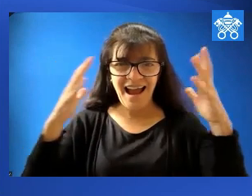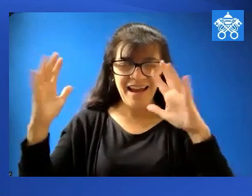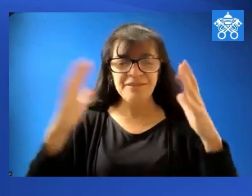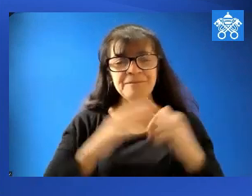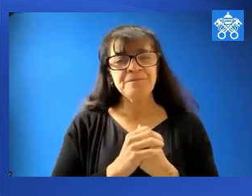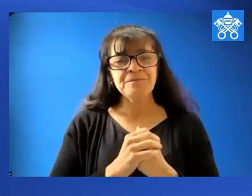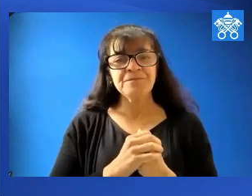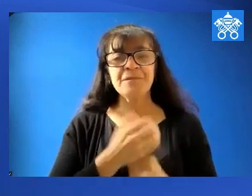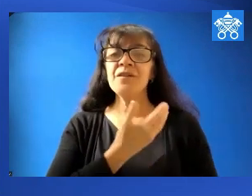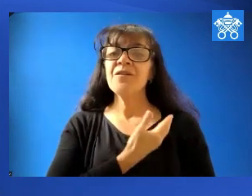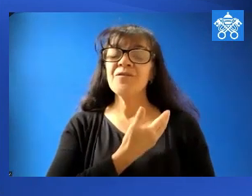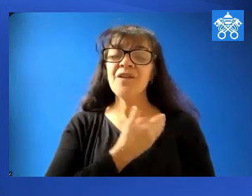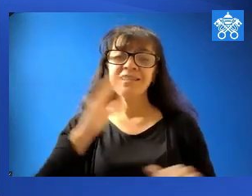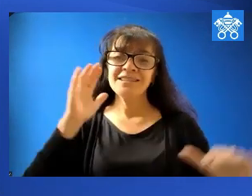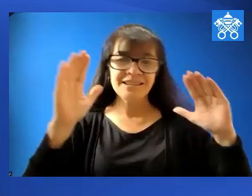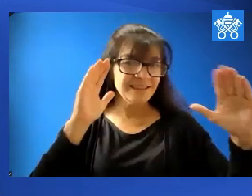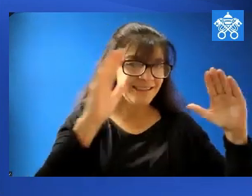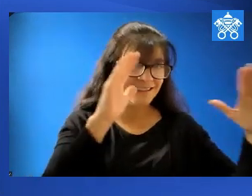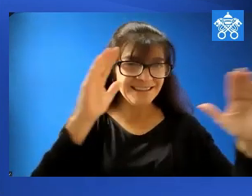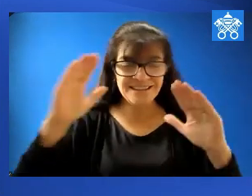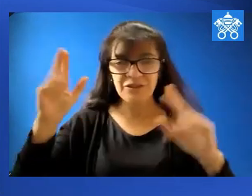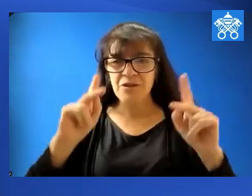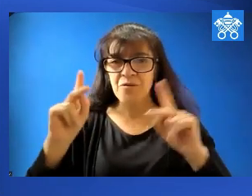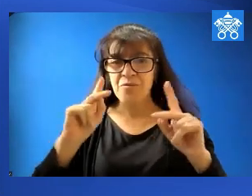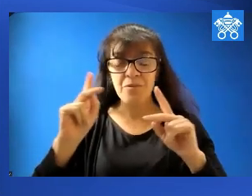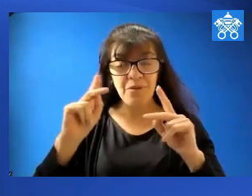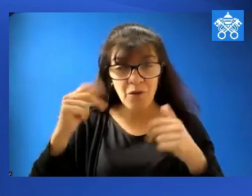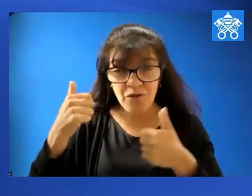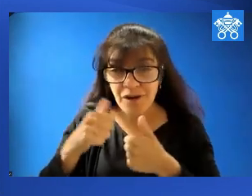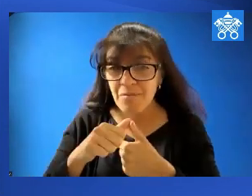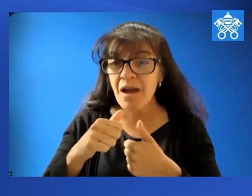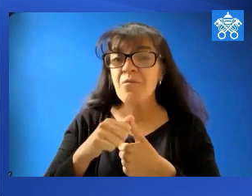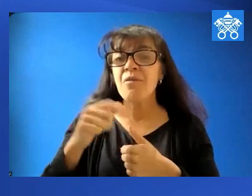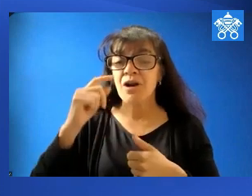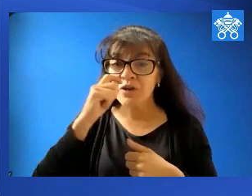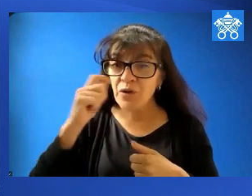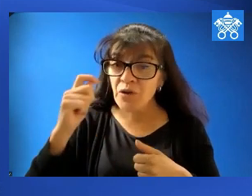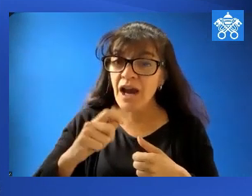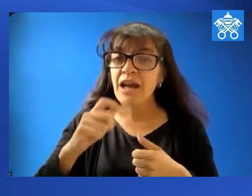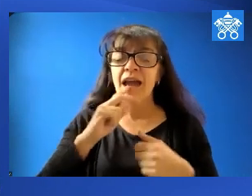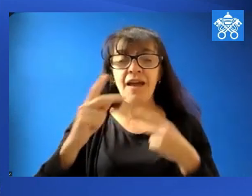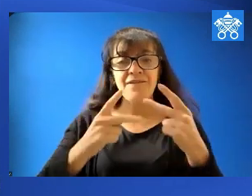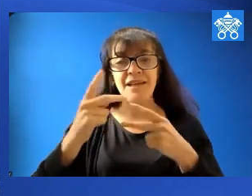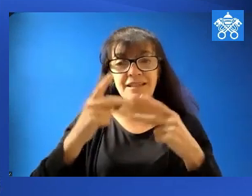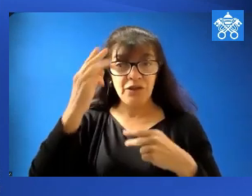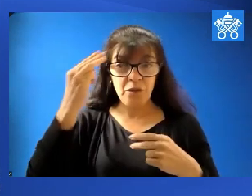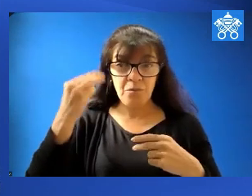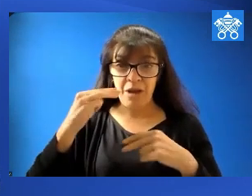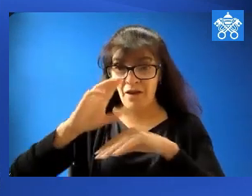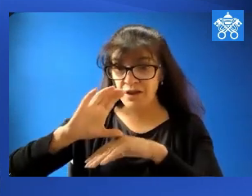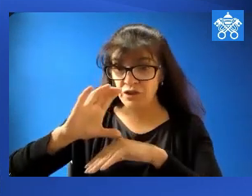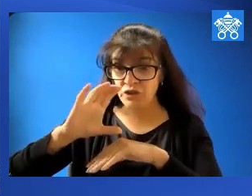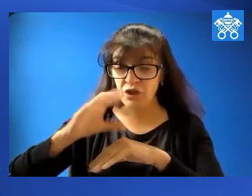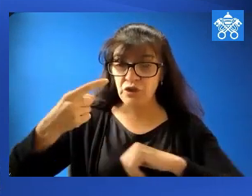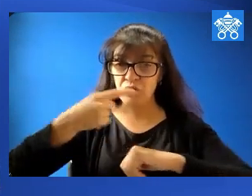And Pope Francis waving to the crowds below, calling us to remember Ukraine, of course, and encouraging us to go visit a Marian shrine